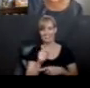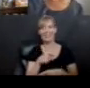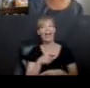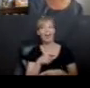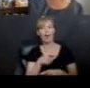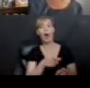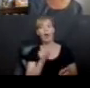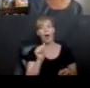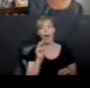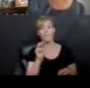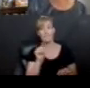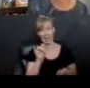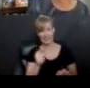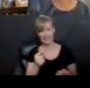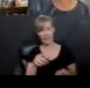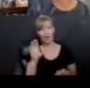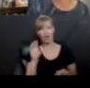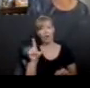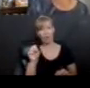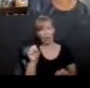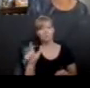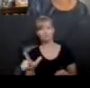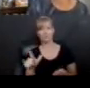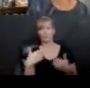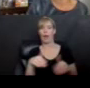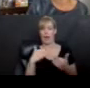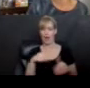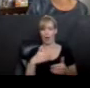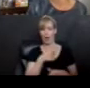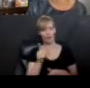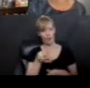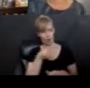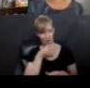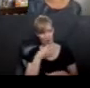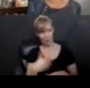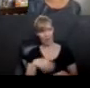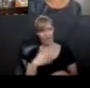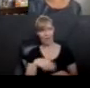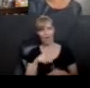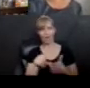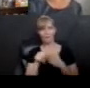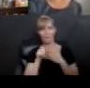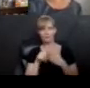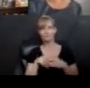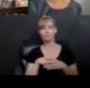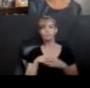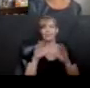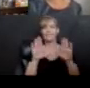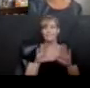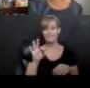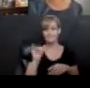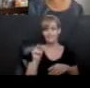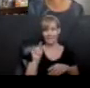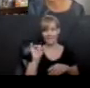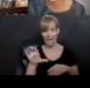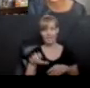amazing. Colossal. You, friends, are good at this. Fantastic we've got in there. Fantastic.